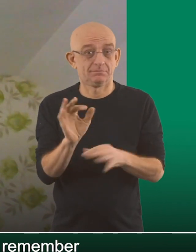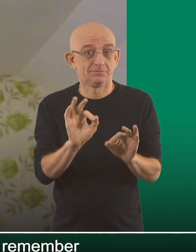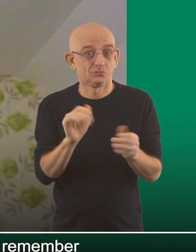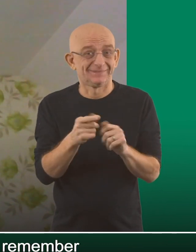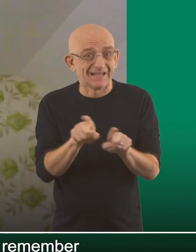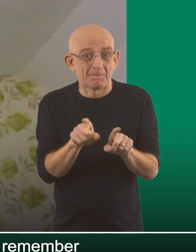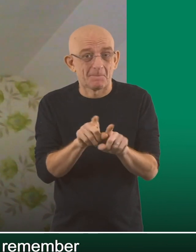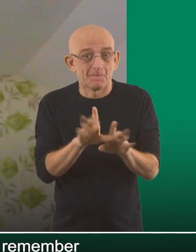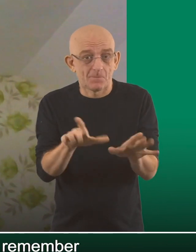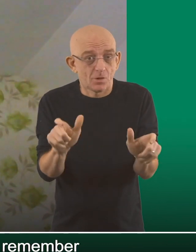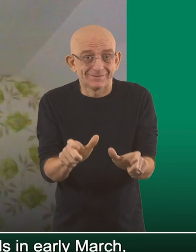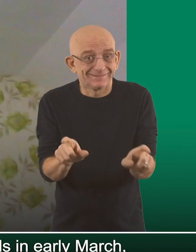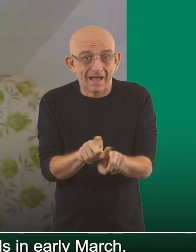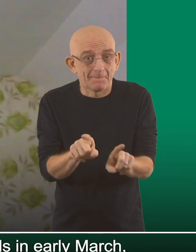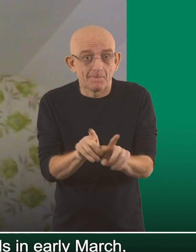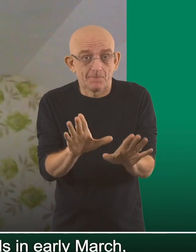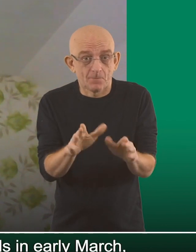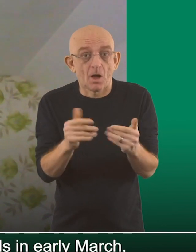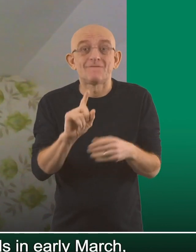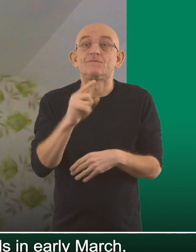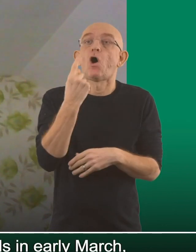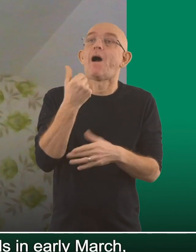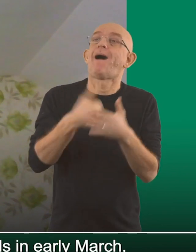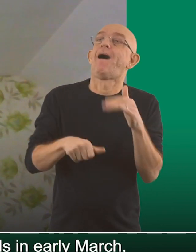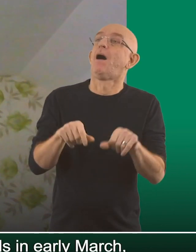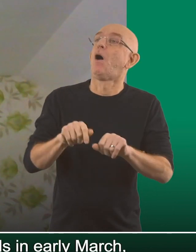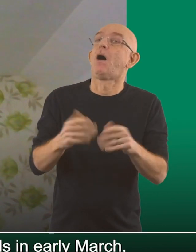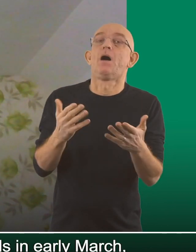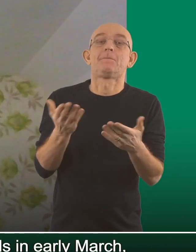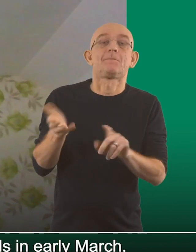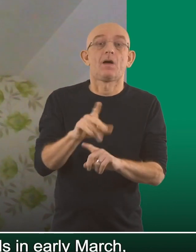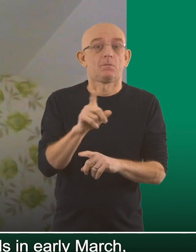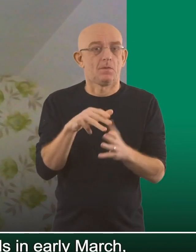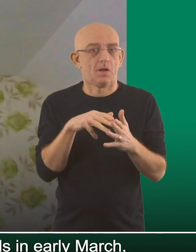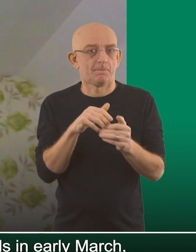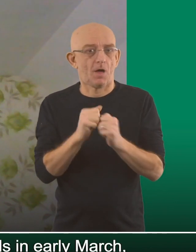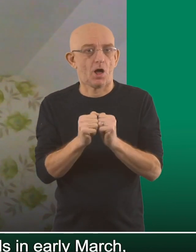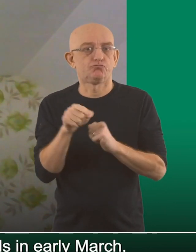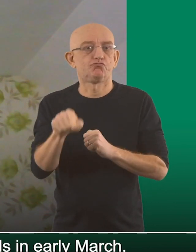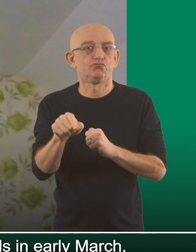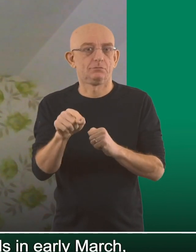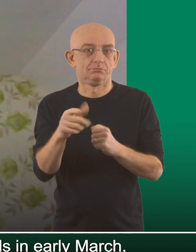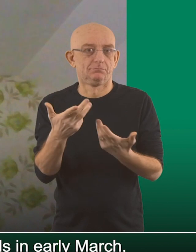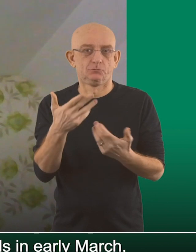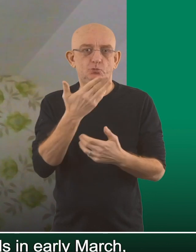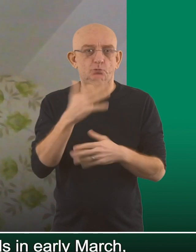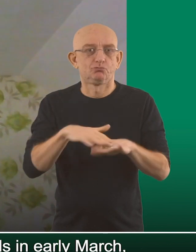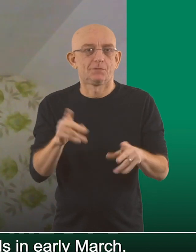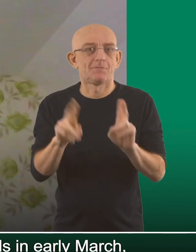ask is that we remember nothing has changed. We are still in lockdown. The first thing that will reopen will be schools in early March. That's a good thing.